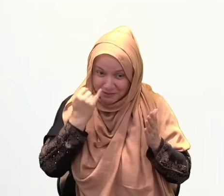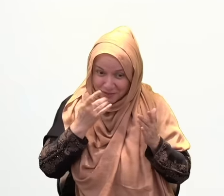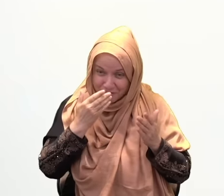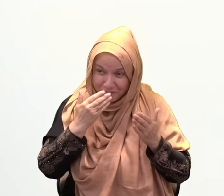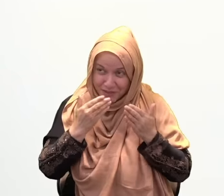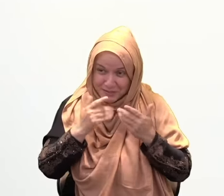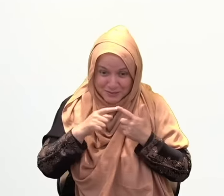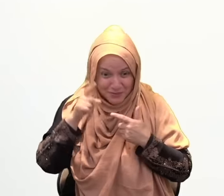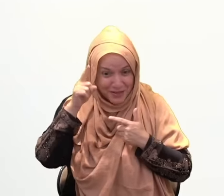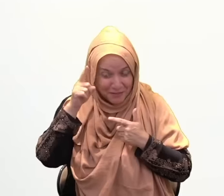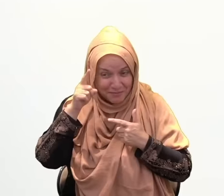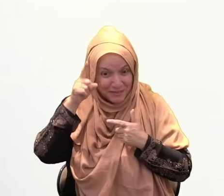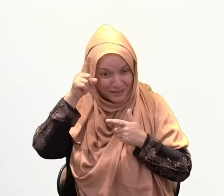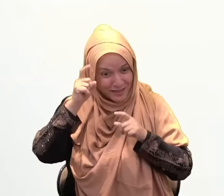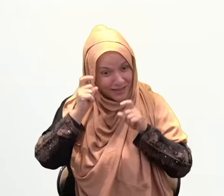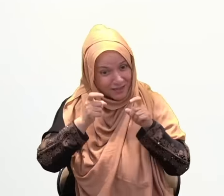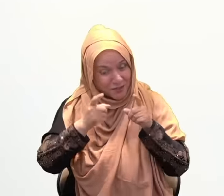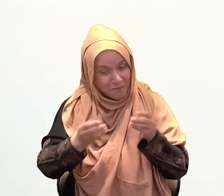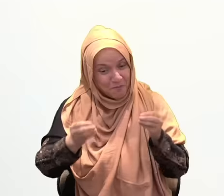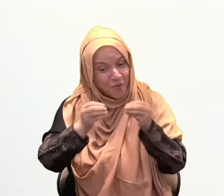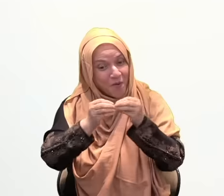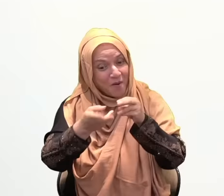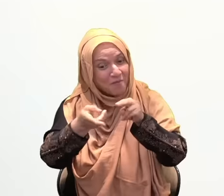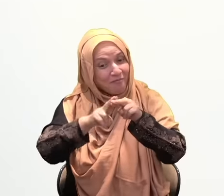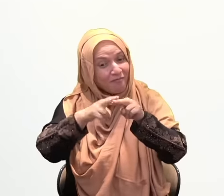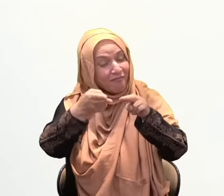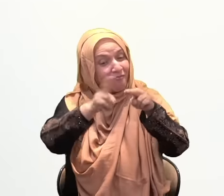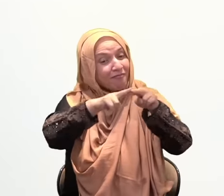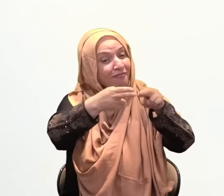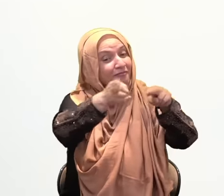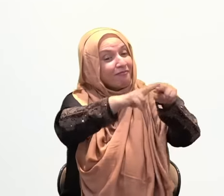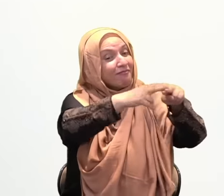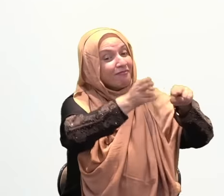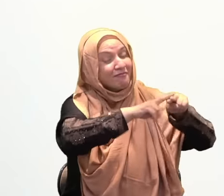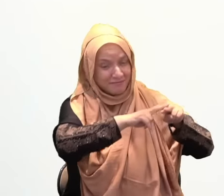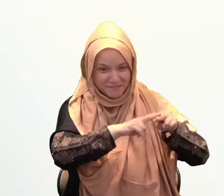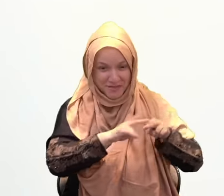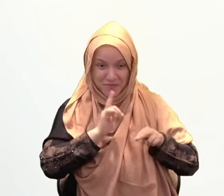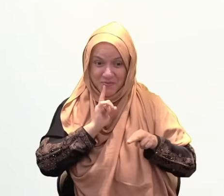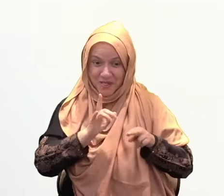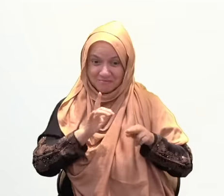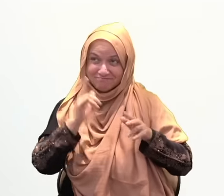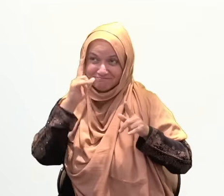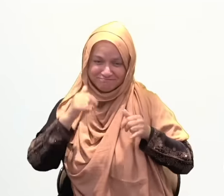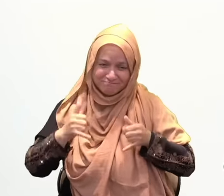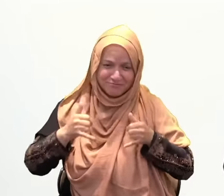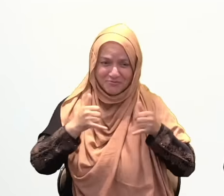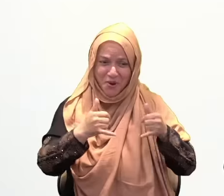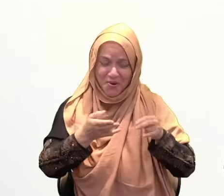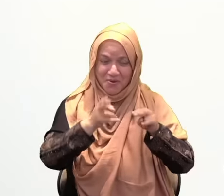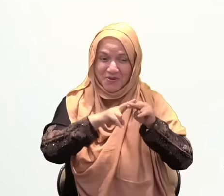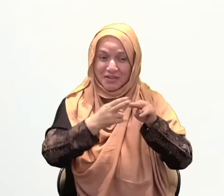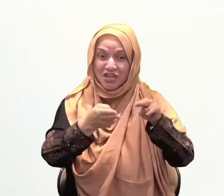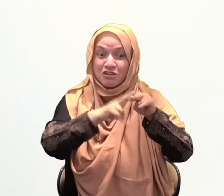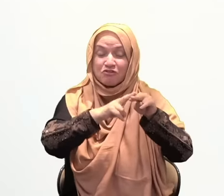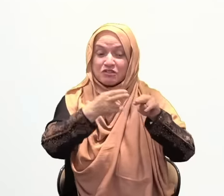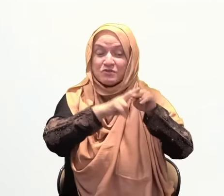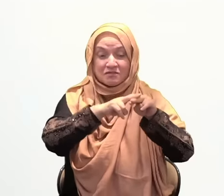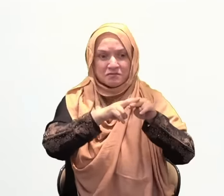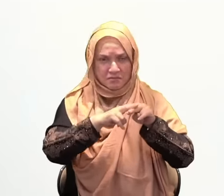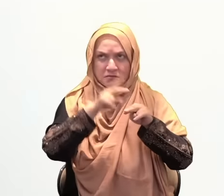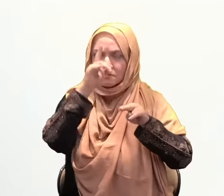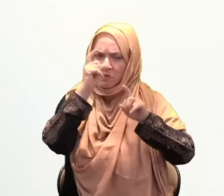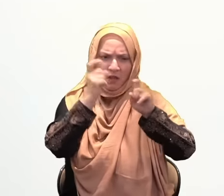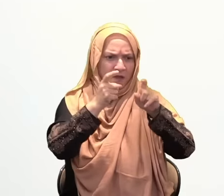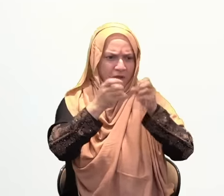May Allah subhanahu wa ta'ala increase us first and foremost in iman. May Allah increase us in faith. May Allah increase us in certainty. May Allah subhanahu wa ta'ala increase